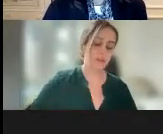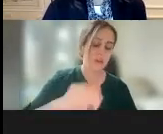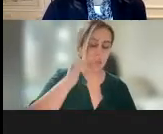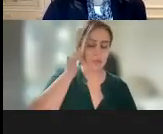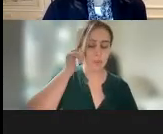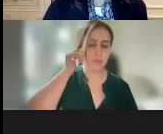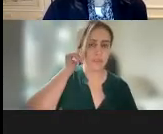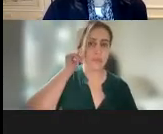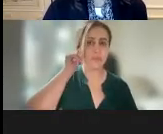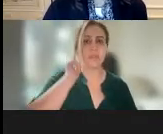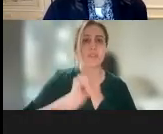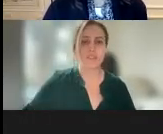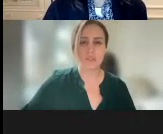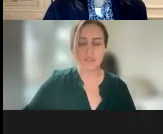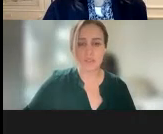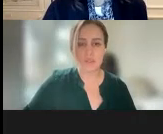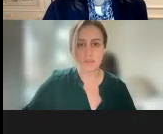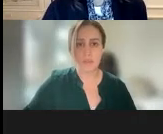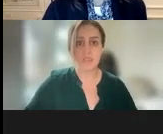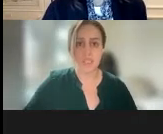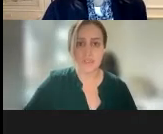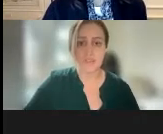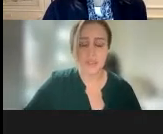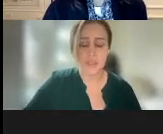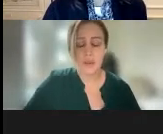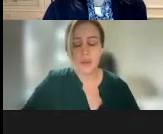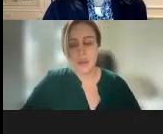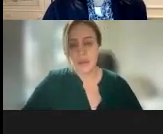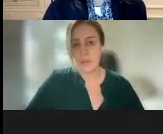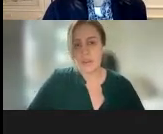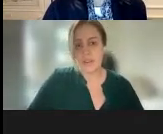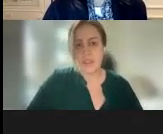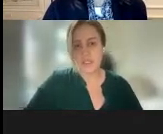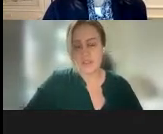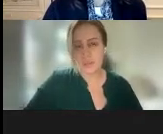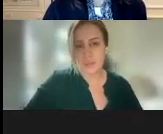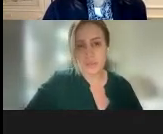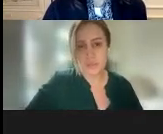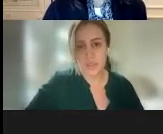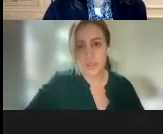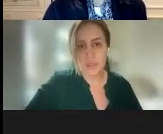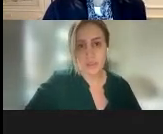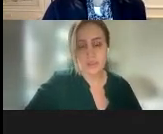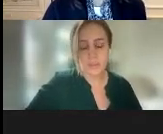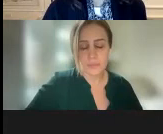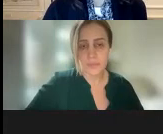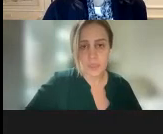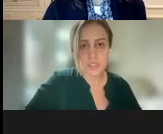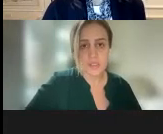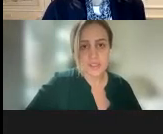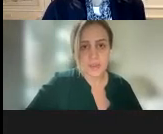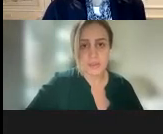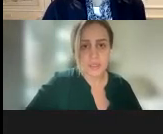with the public to talk about issues concerning climate, energy, environment, and agricultural justice